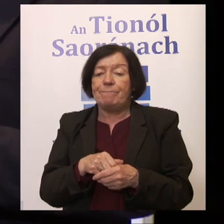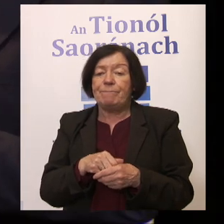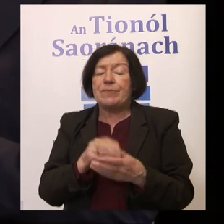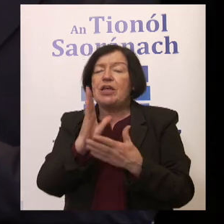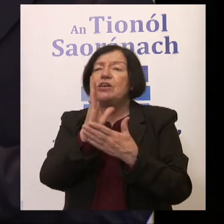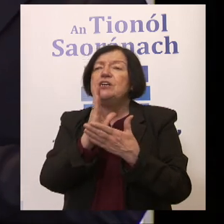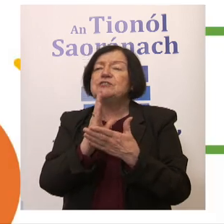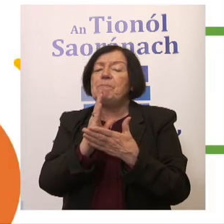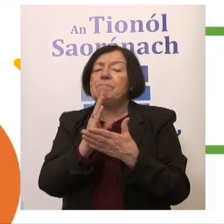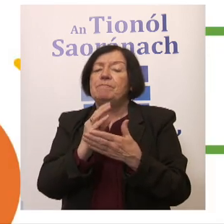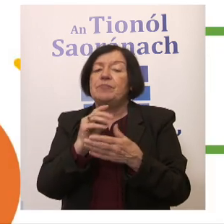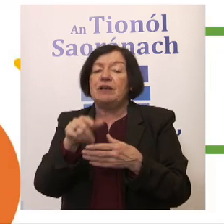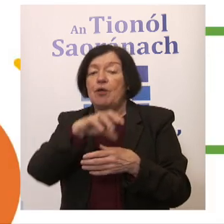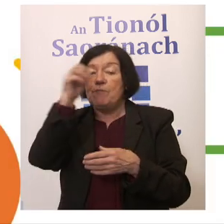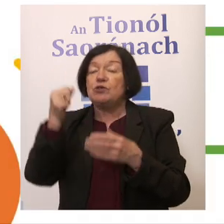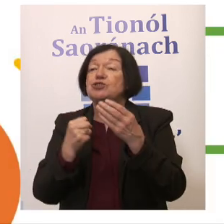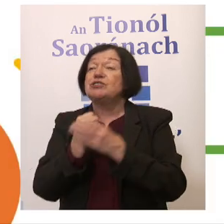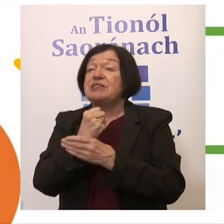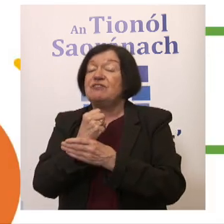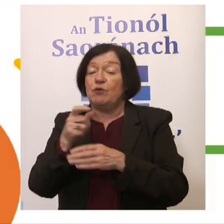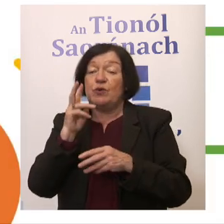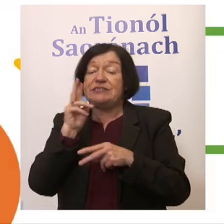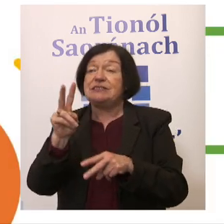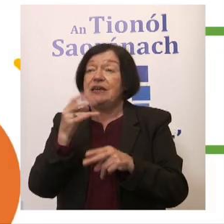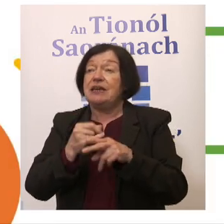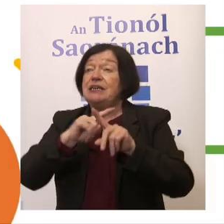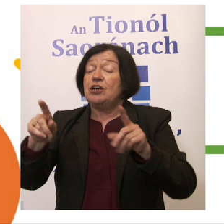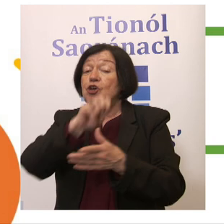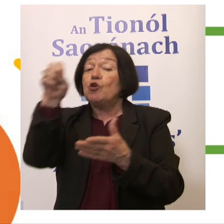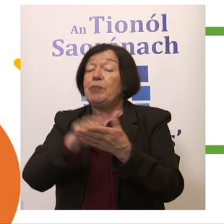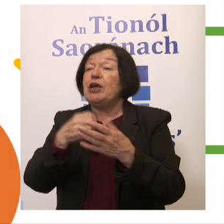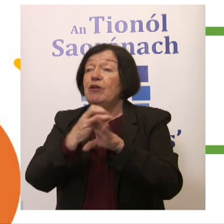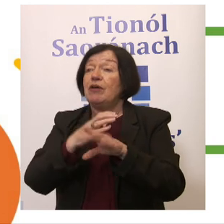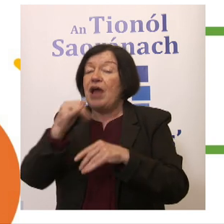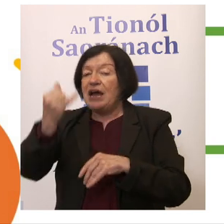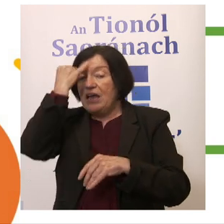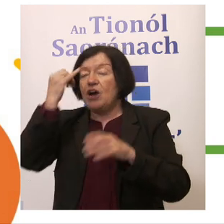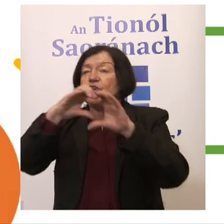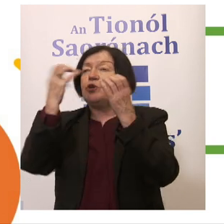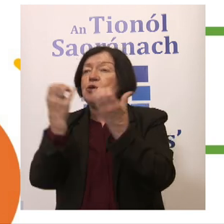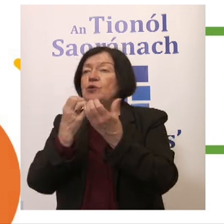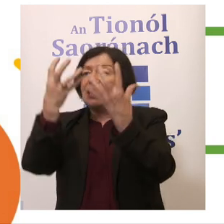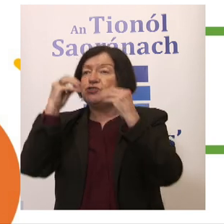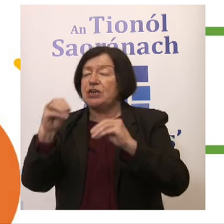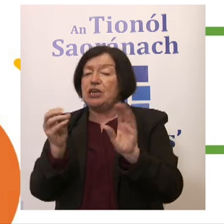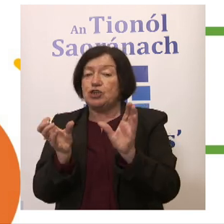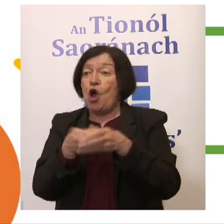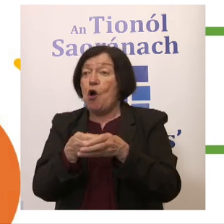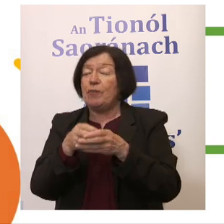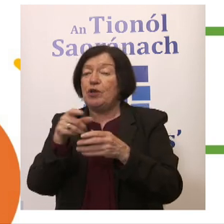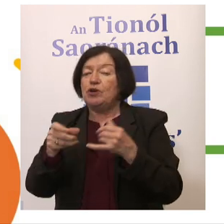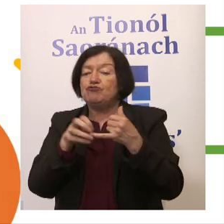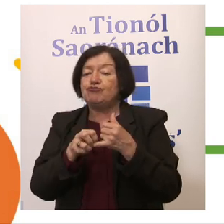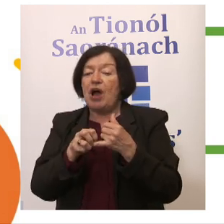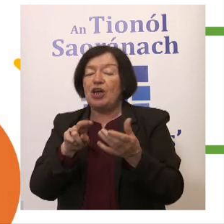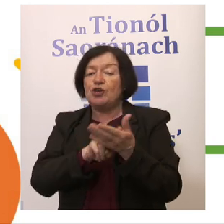most successful ways that we've seen this around different European countries are the idea of a community education hub. Where you try and